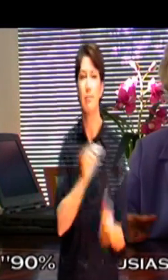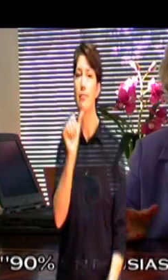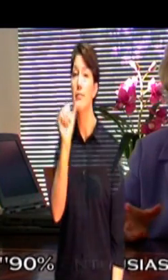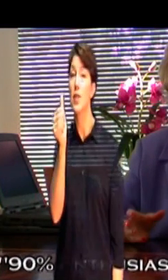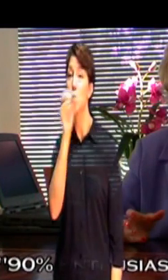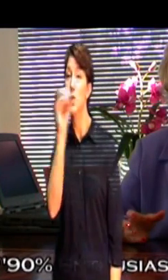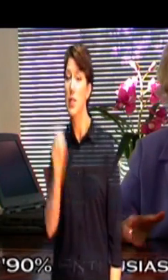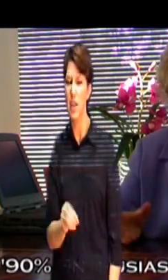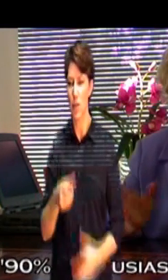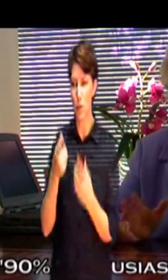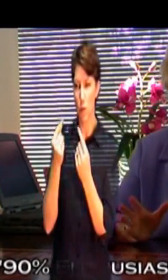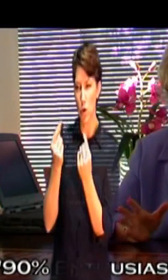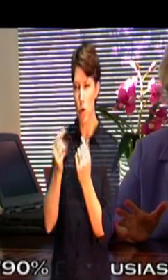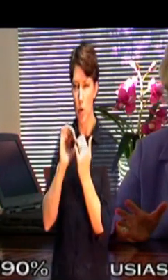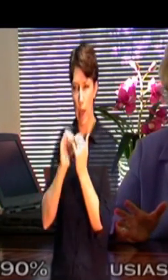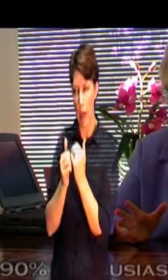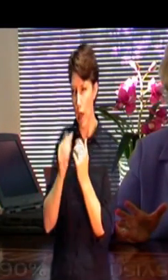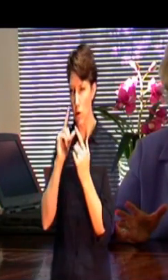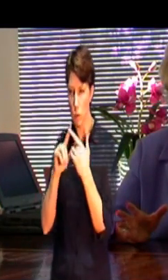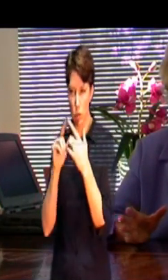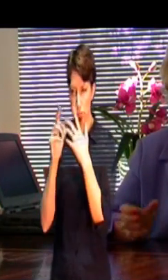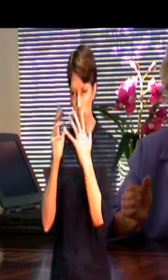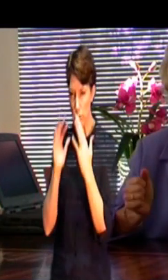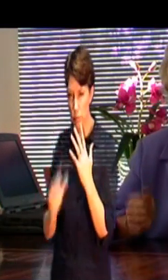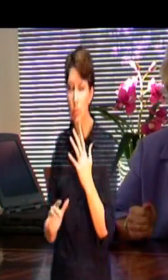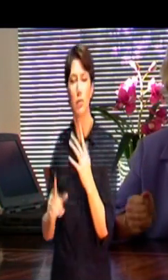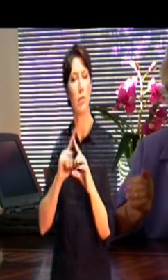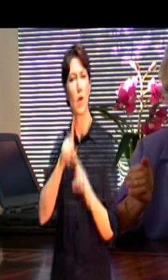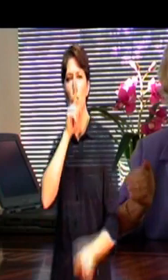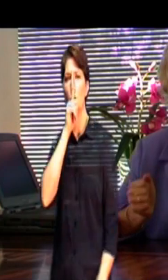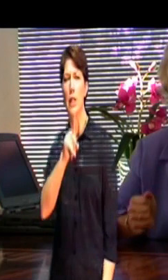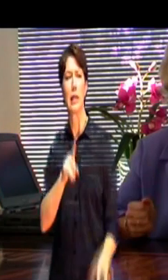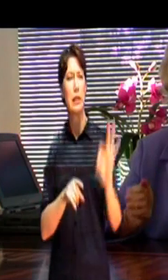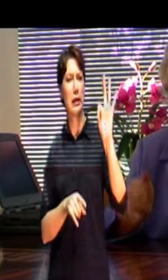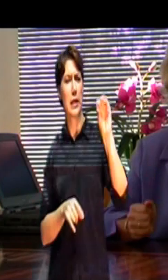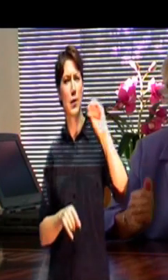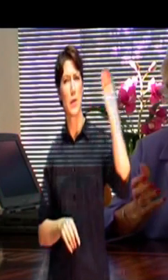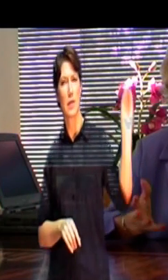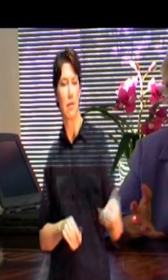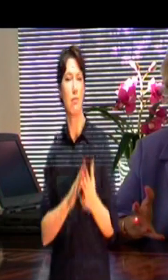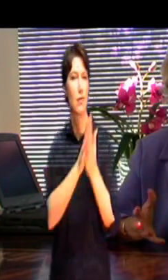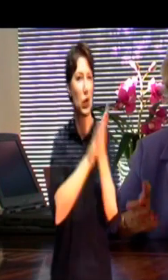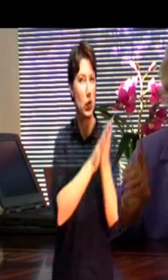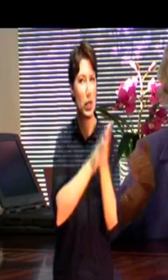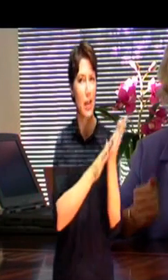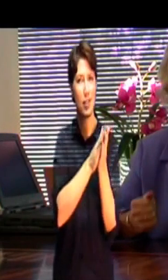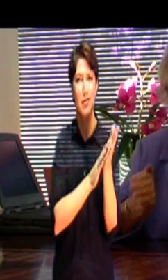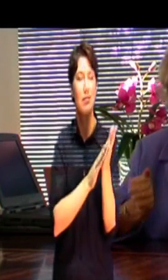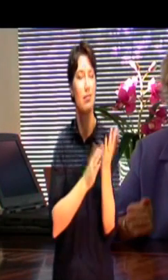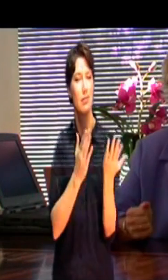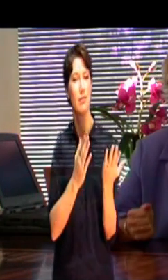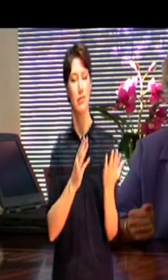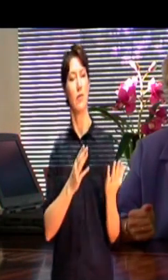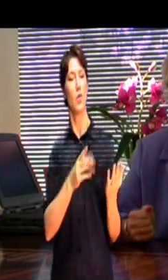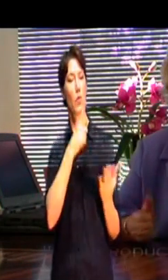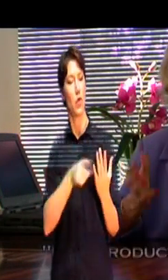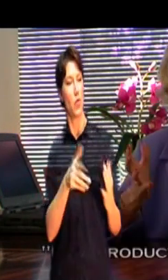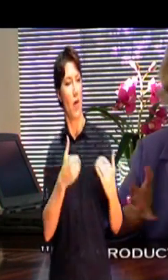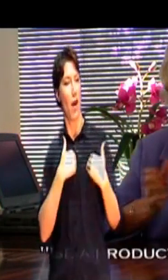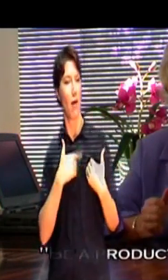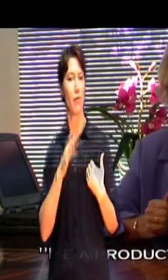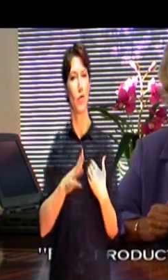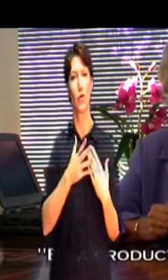mechanics, the how-tos. The how-tos are very important. But it's really the 90% enthusiasm. It's believing in what you have.